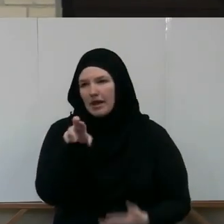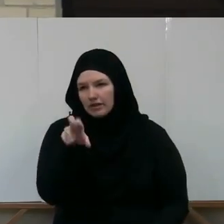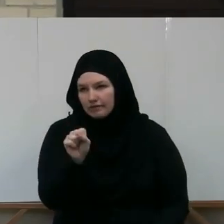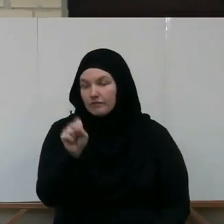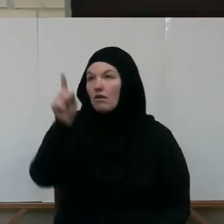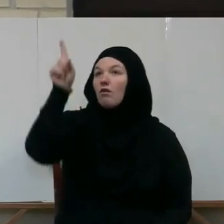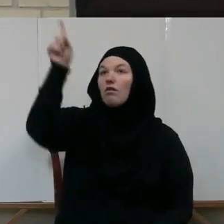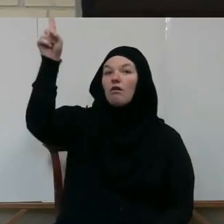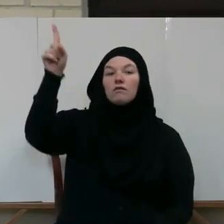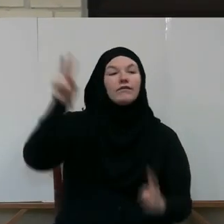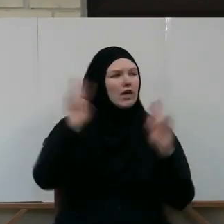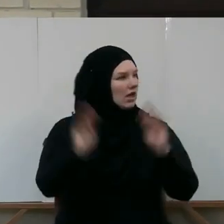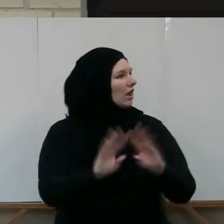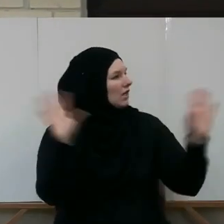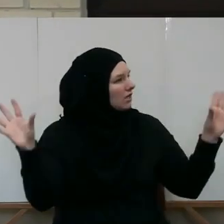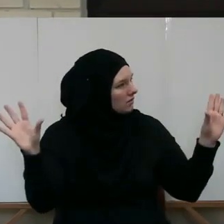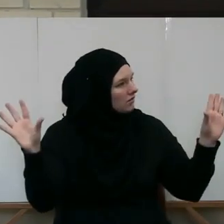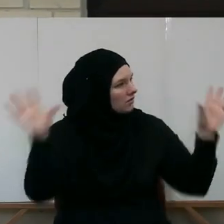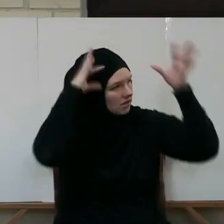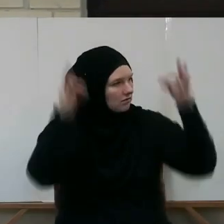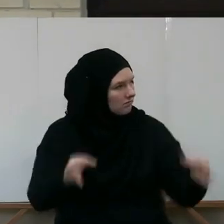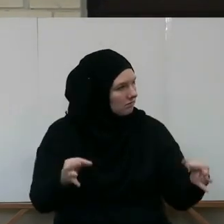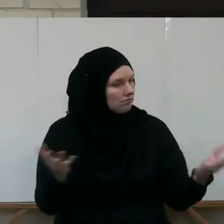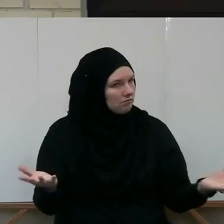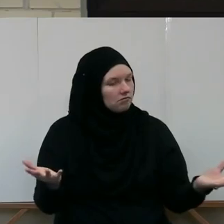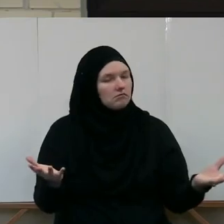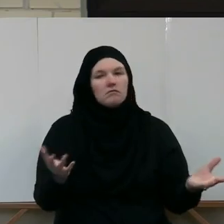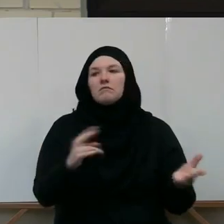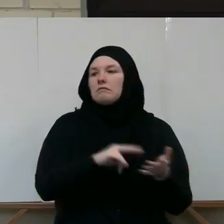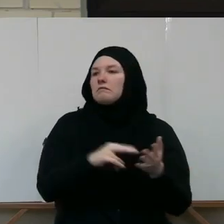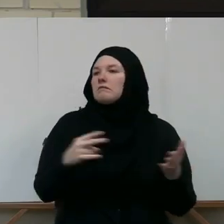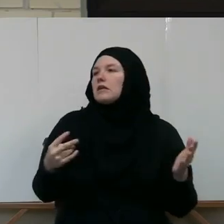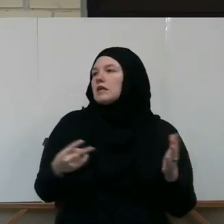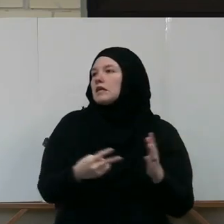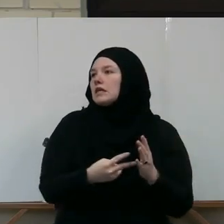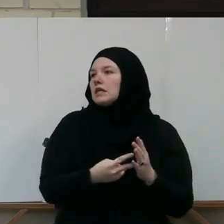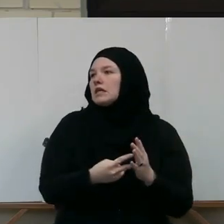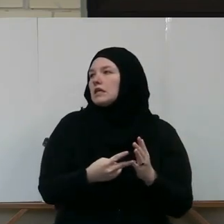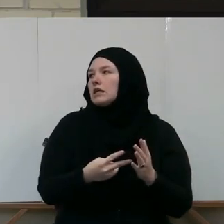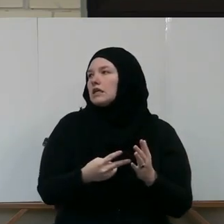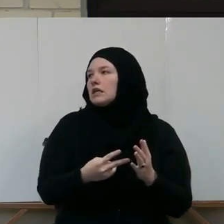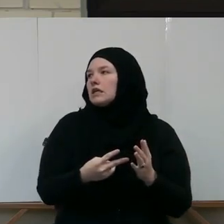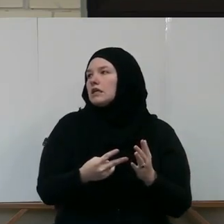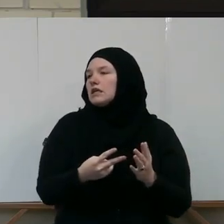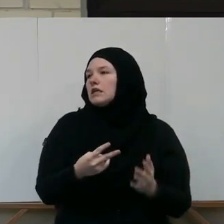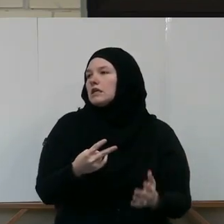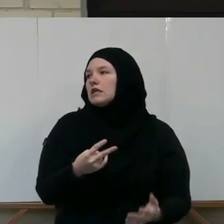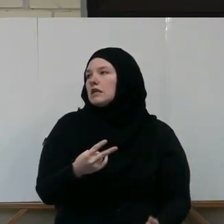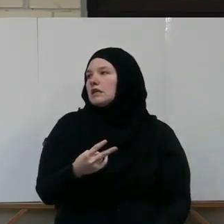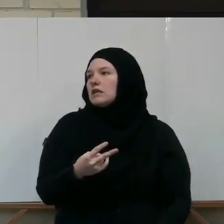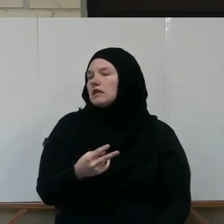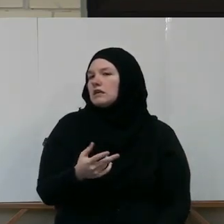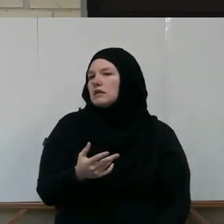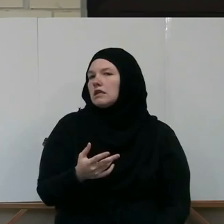position that there are such a thing as enemies to Allah, and enemies